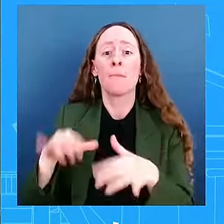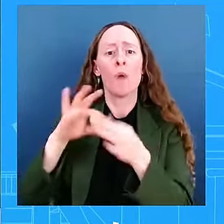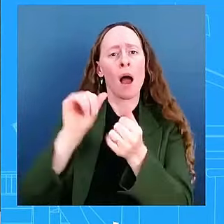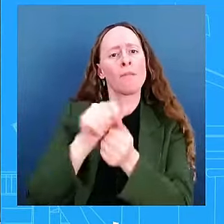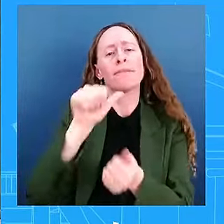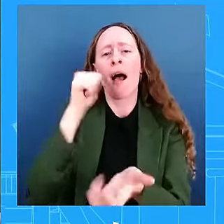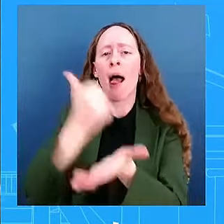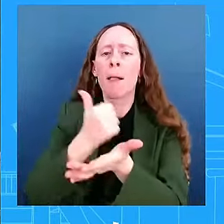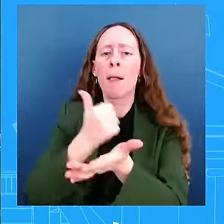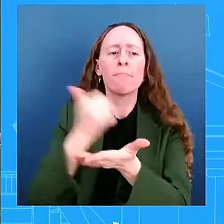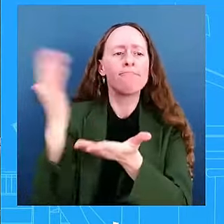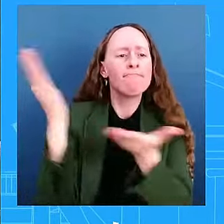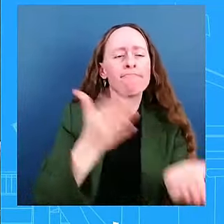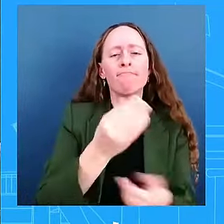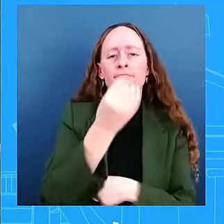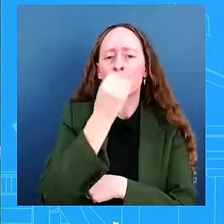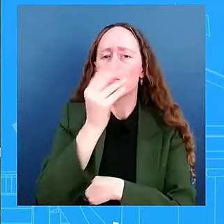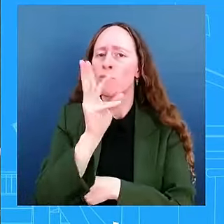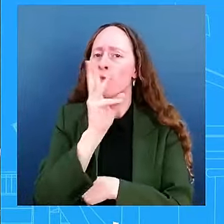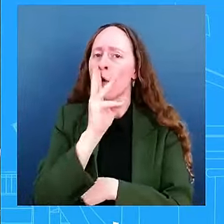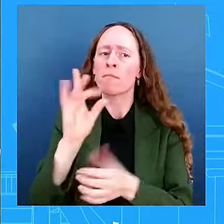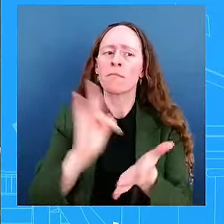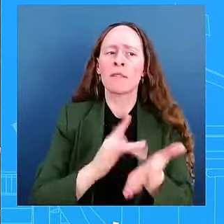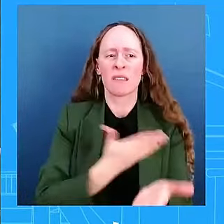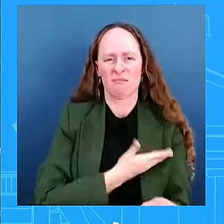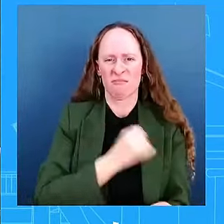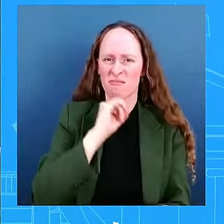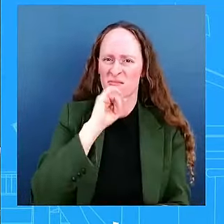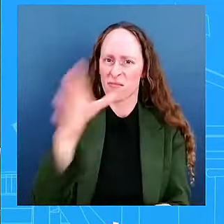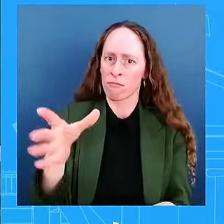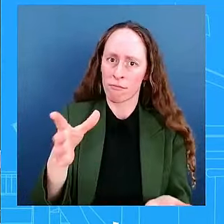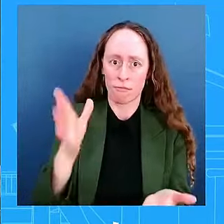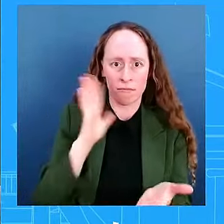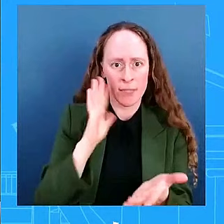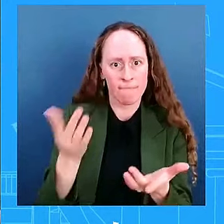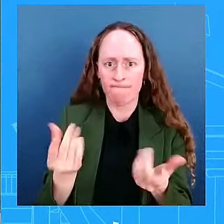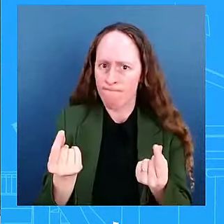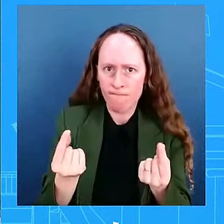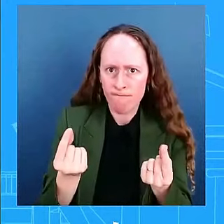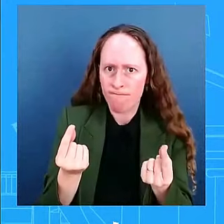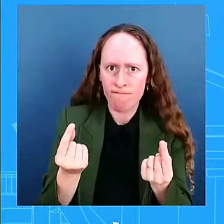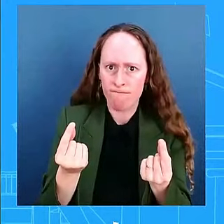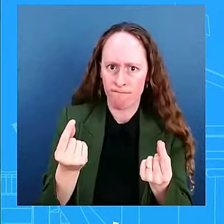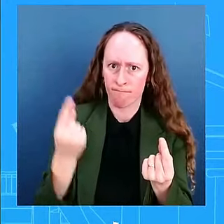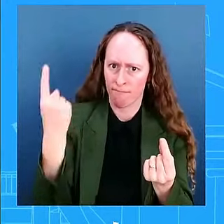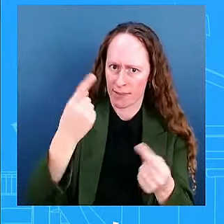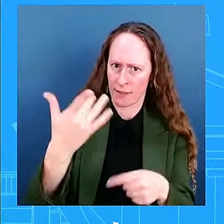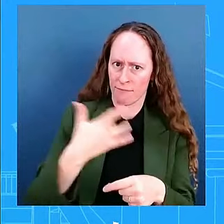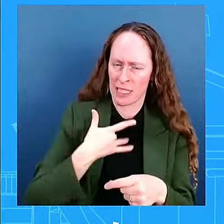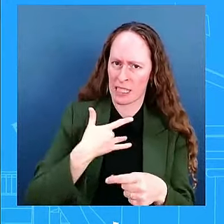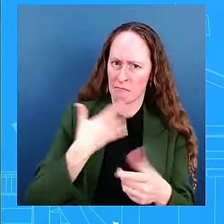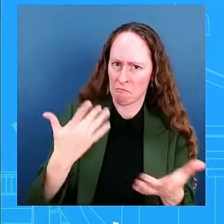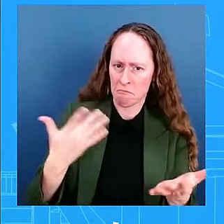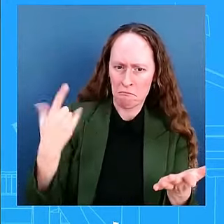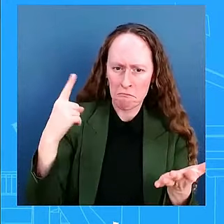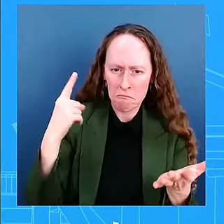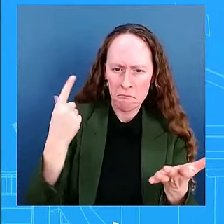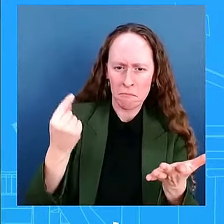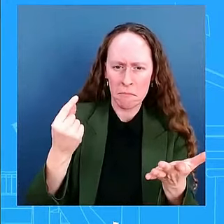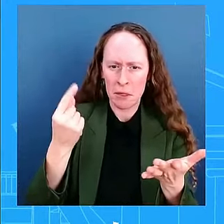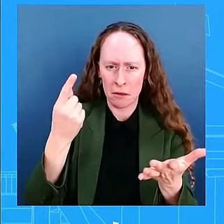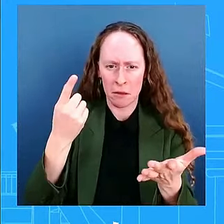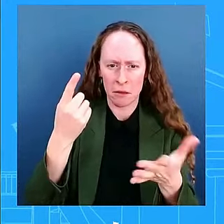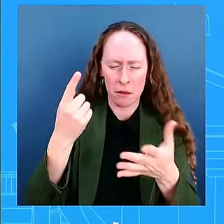Is there anything that we should know about the timing of this letter? So look, I'm going to take a step back just for a second because, and I know my